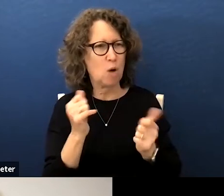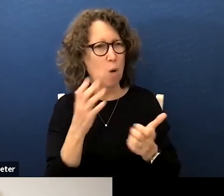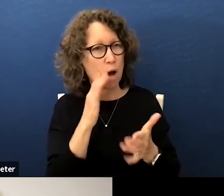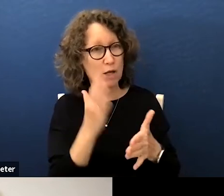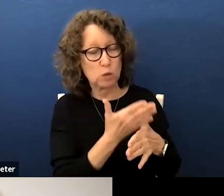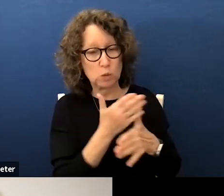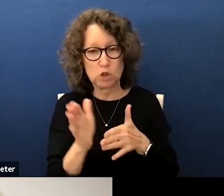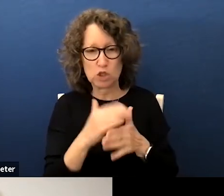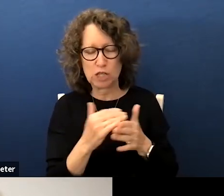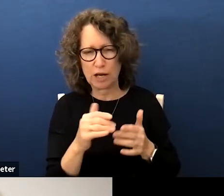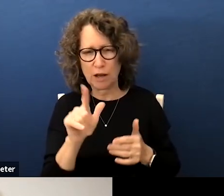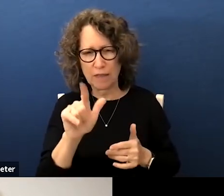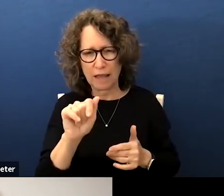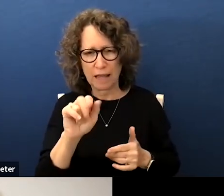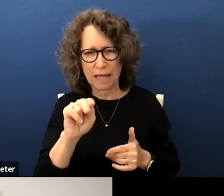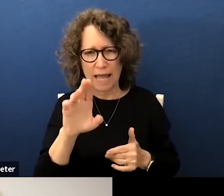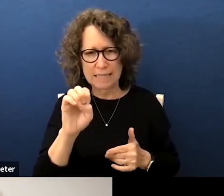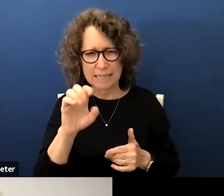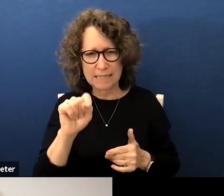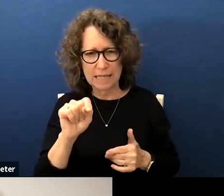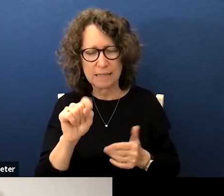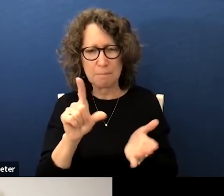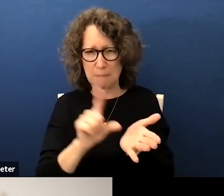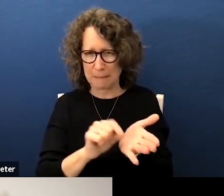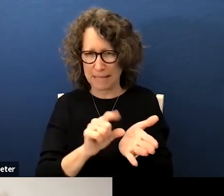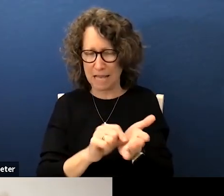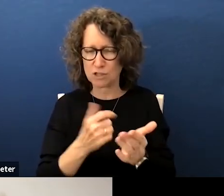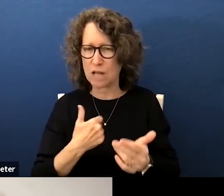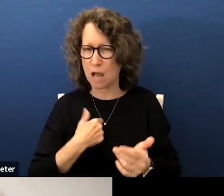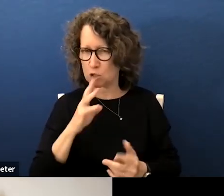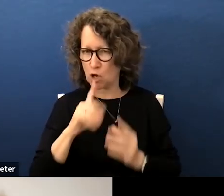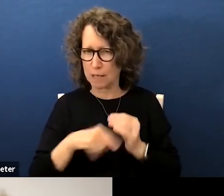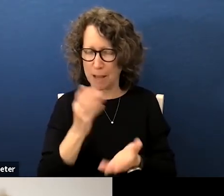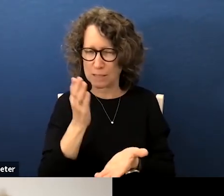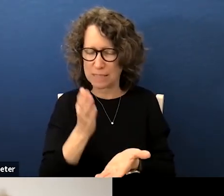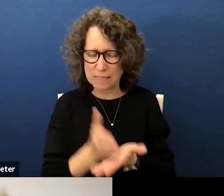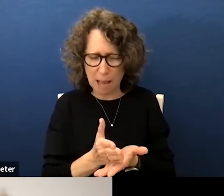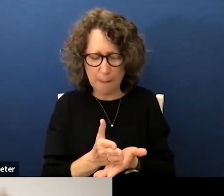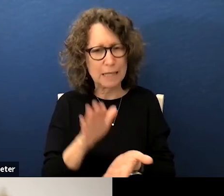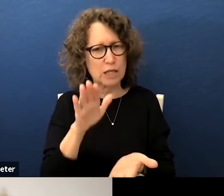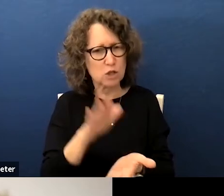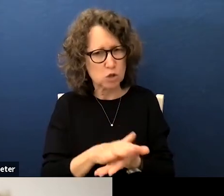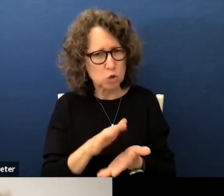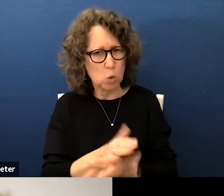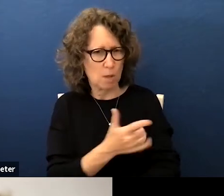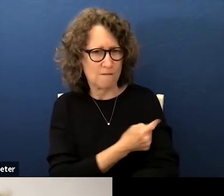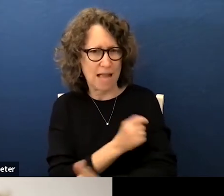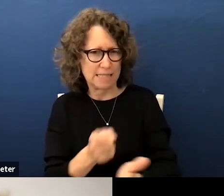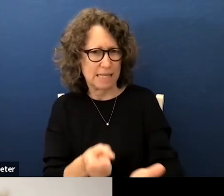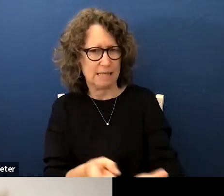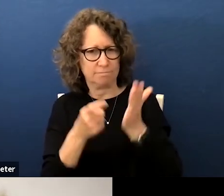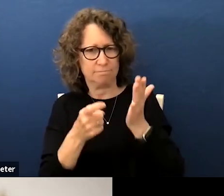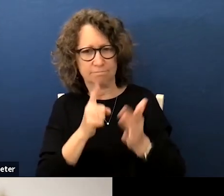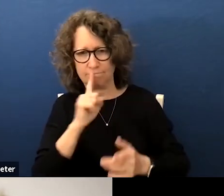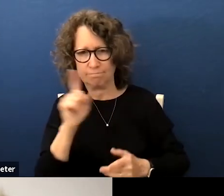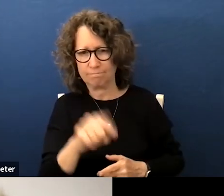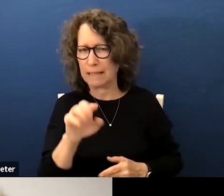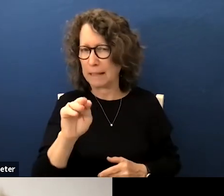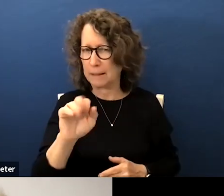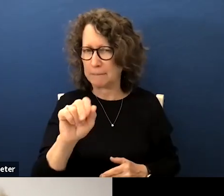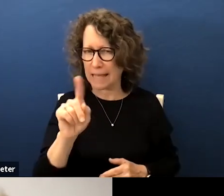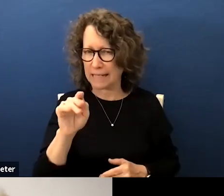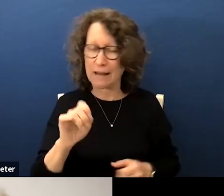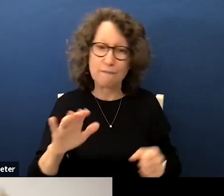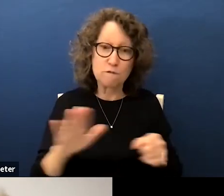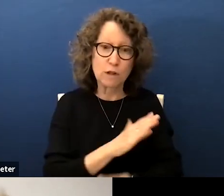share the lancet publication that i was talking about stopping school school vaccine mandates uh quote